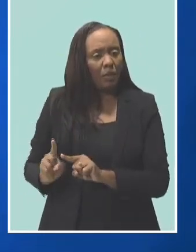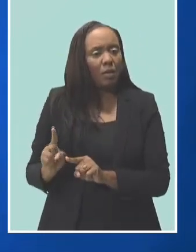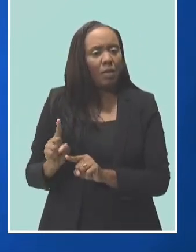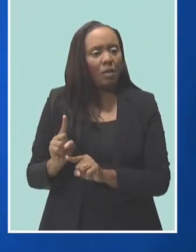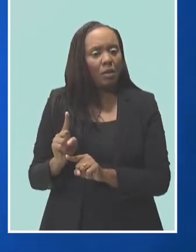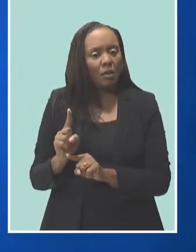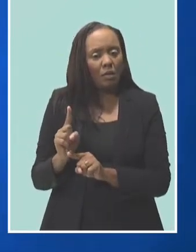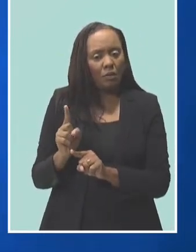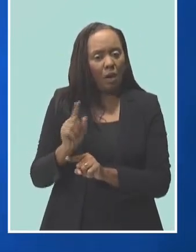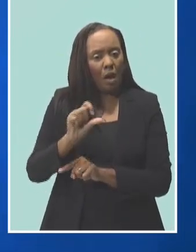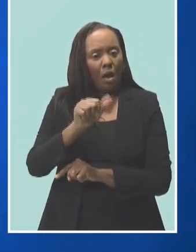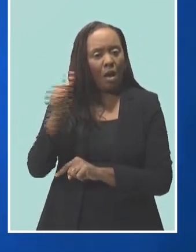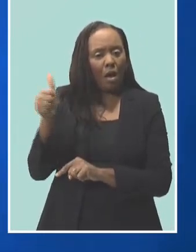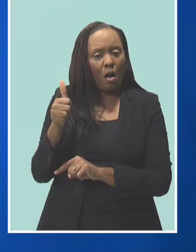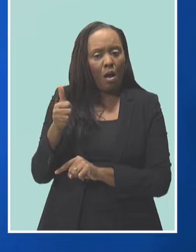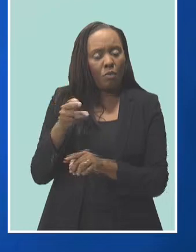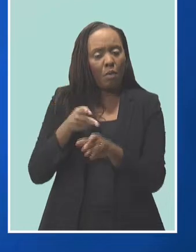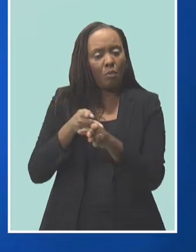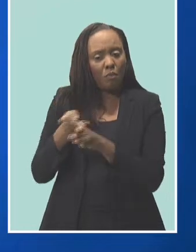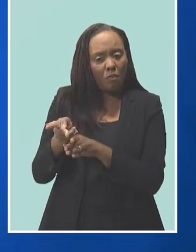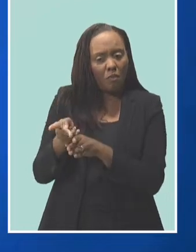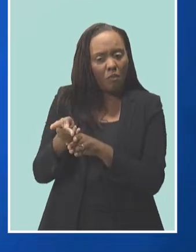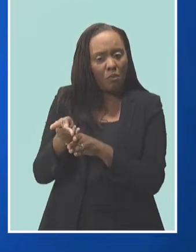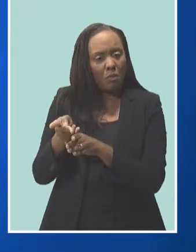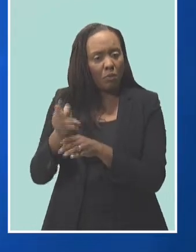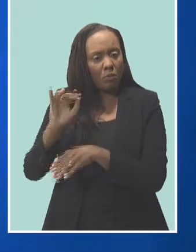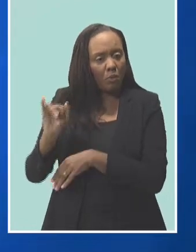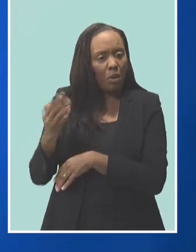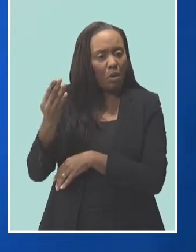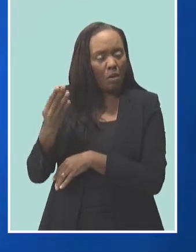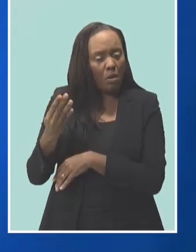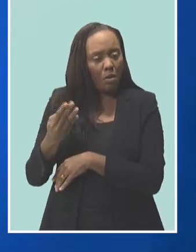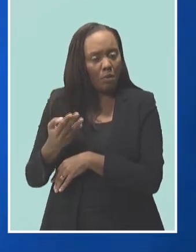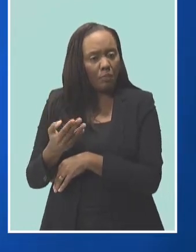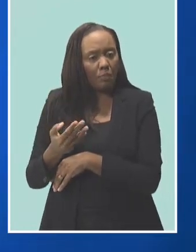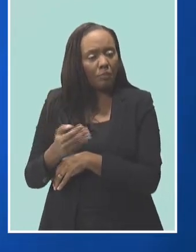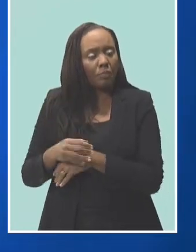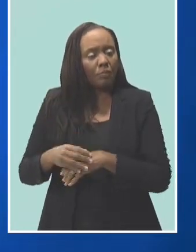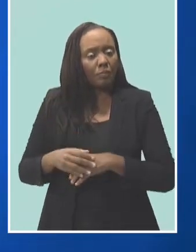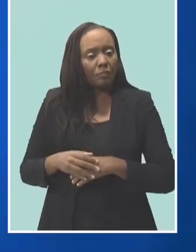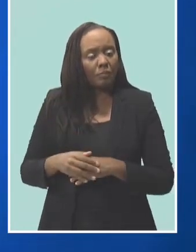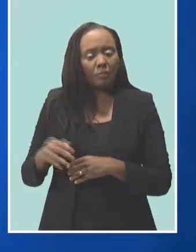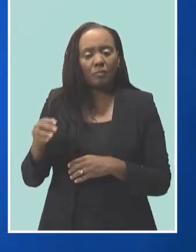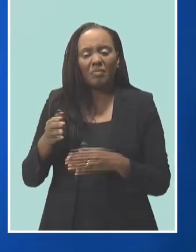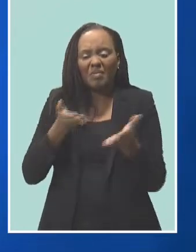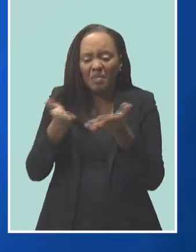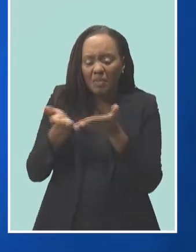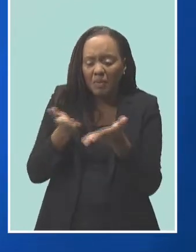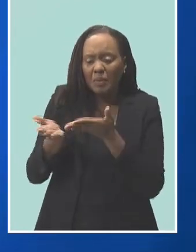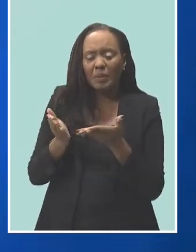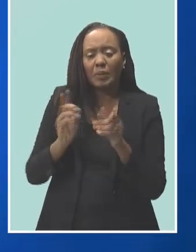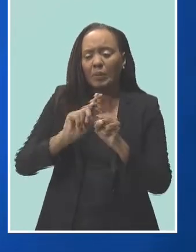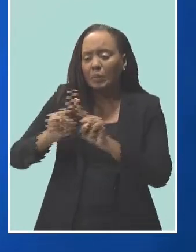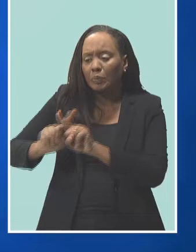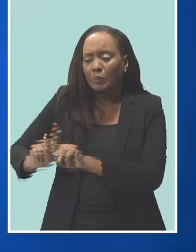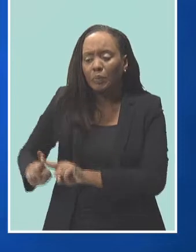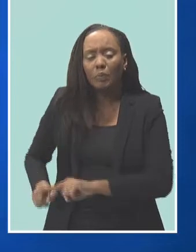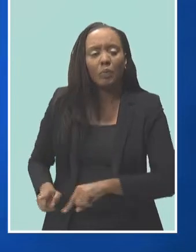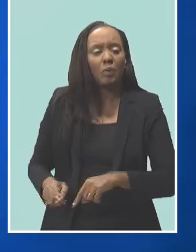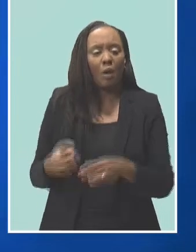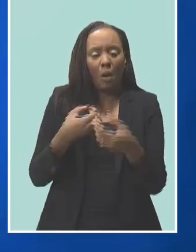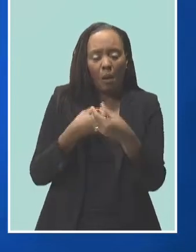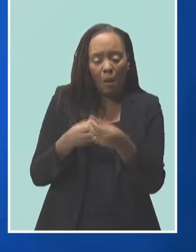We have also done a protocol for the office sector, the sort of services sector, working out of offices.